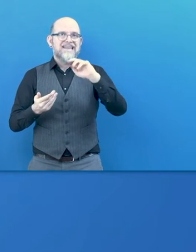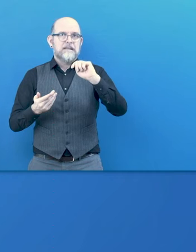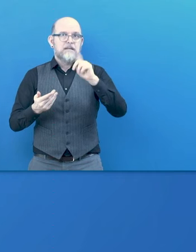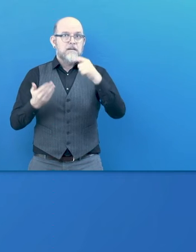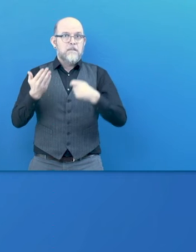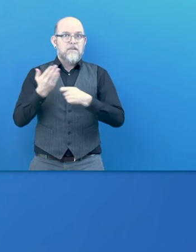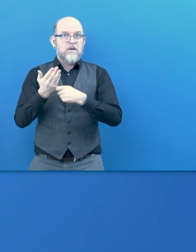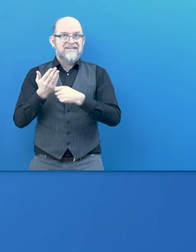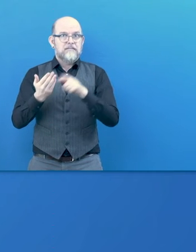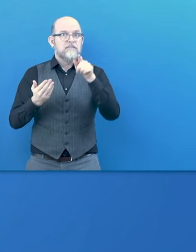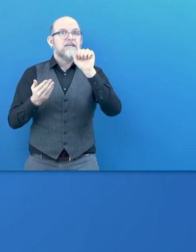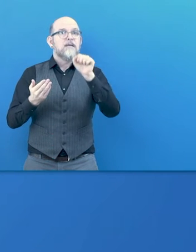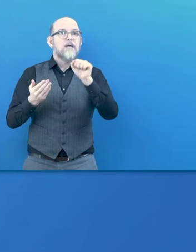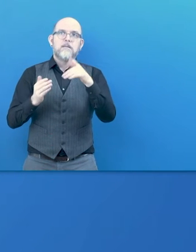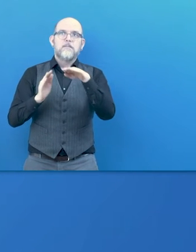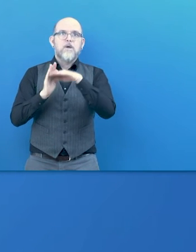the...